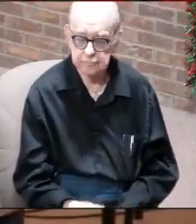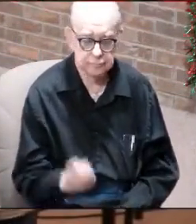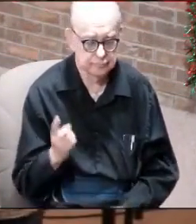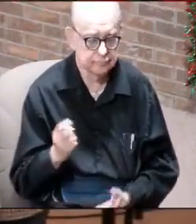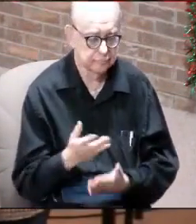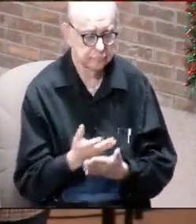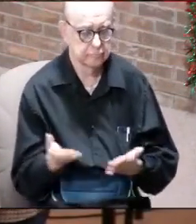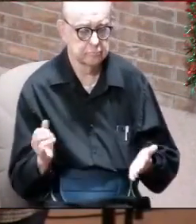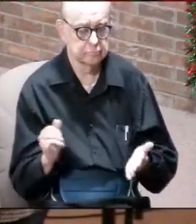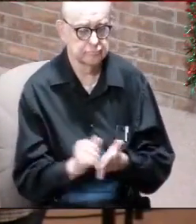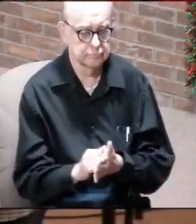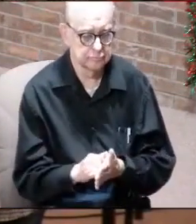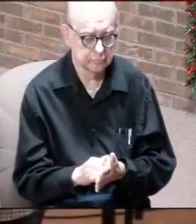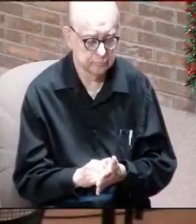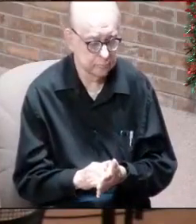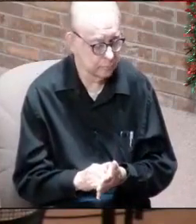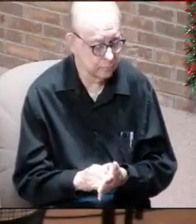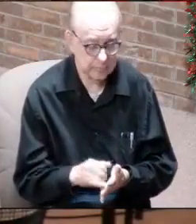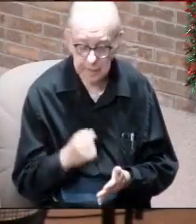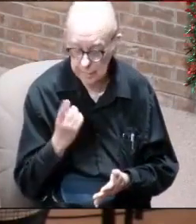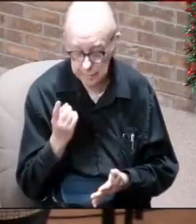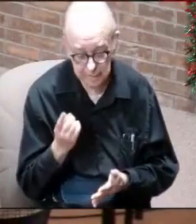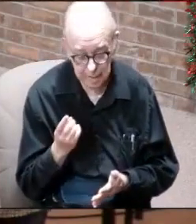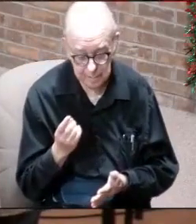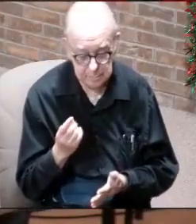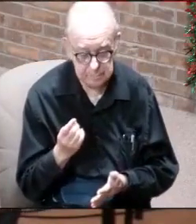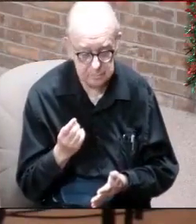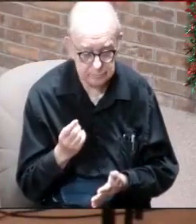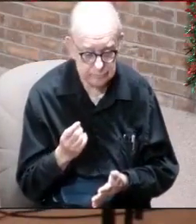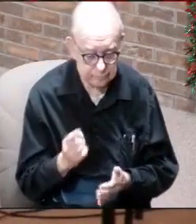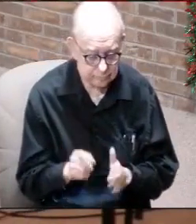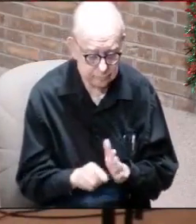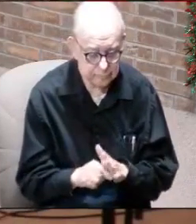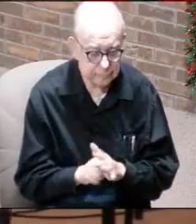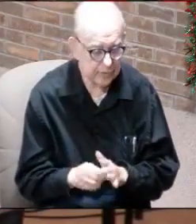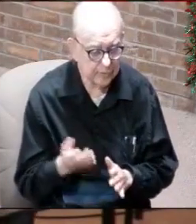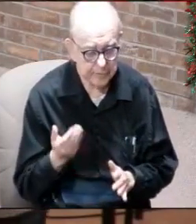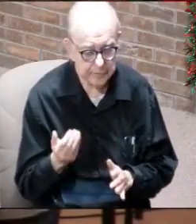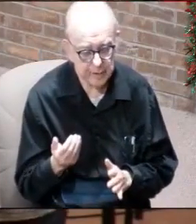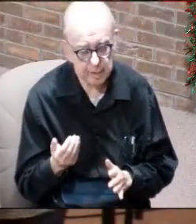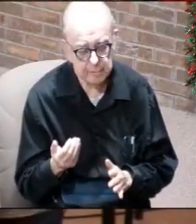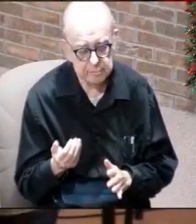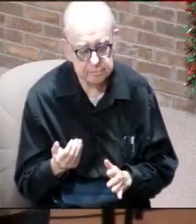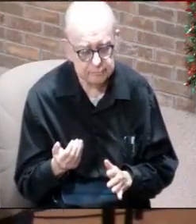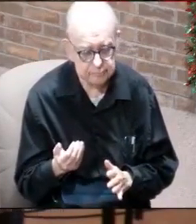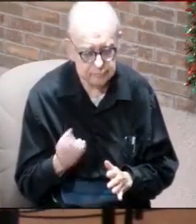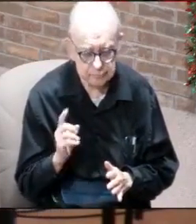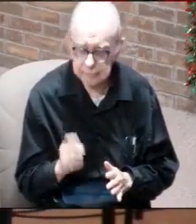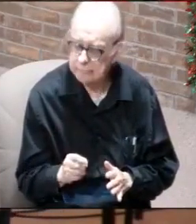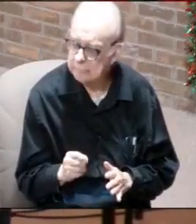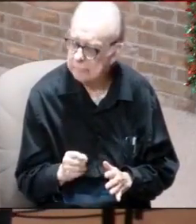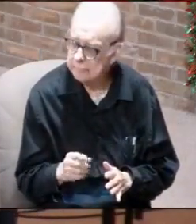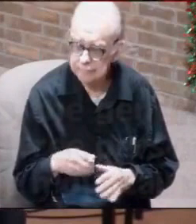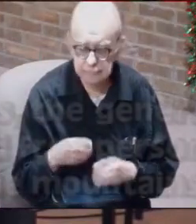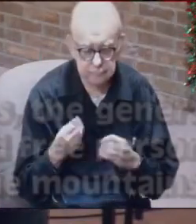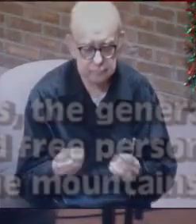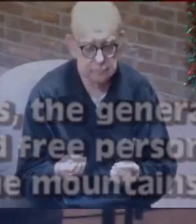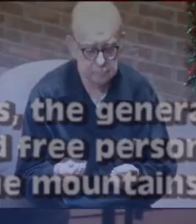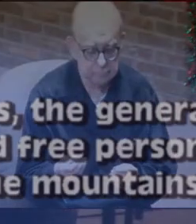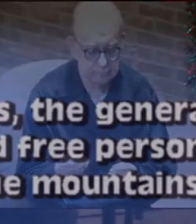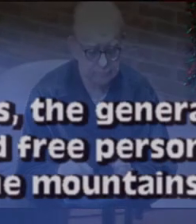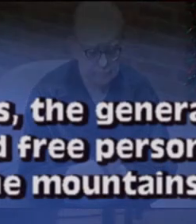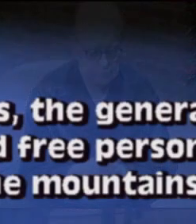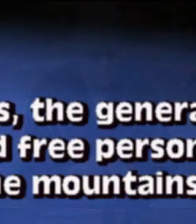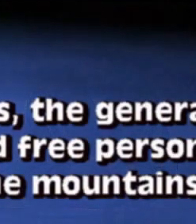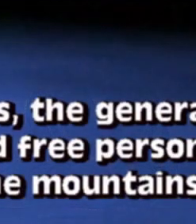One of the things that we fail to realize in verse number 15, I need to give you that verse because